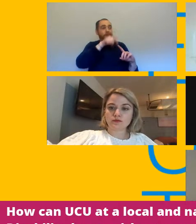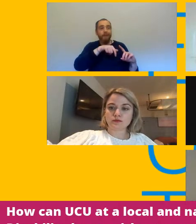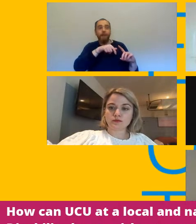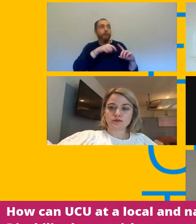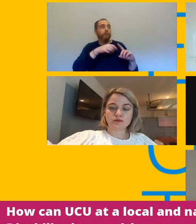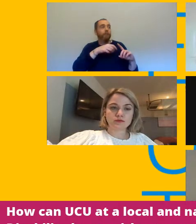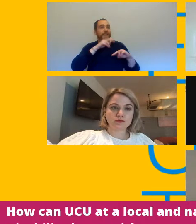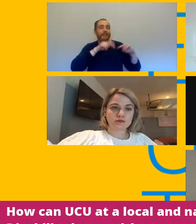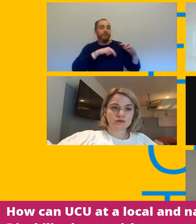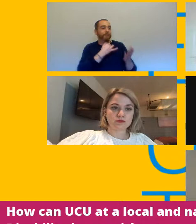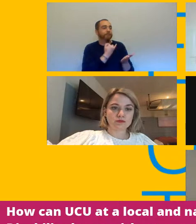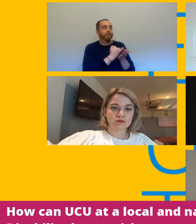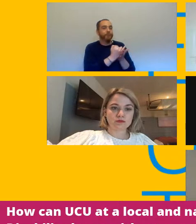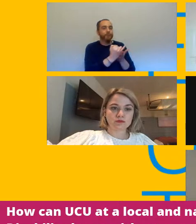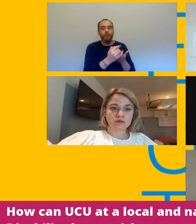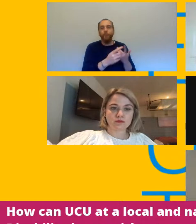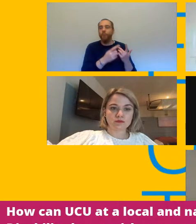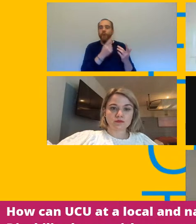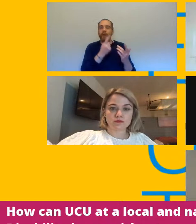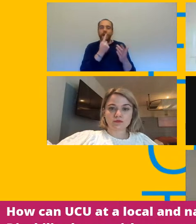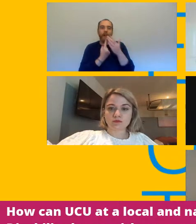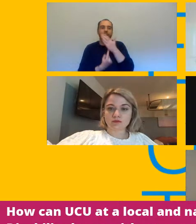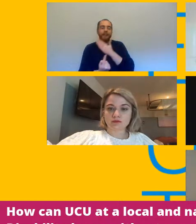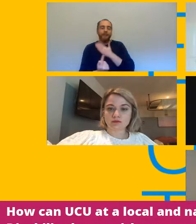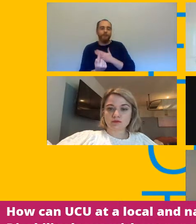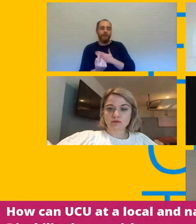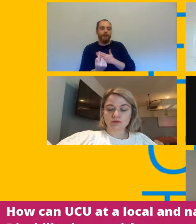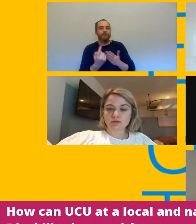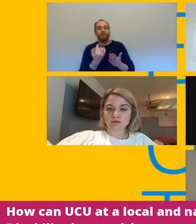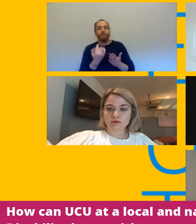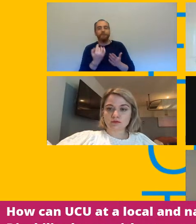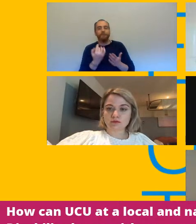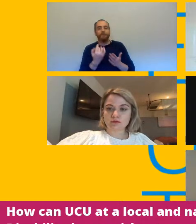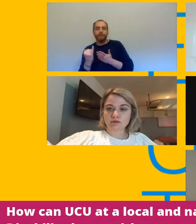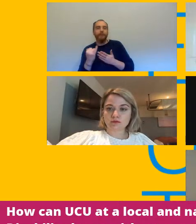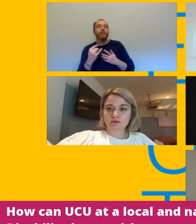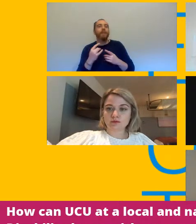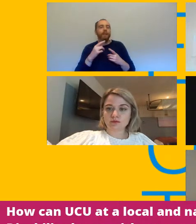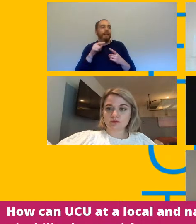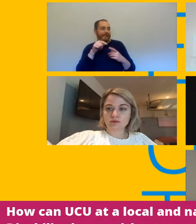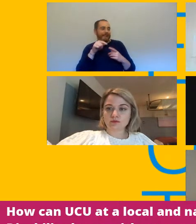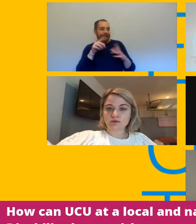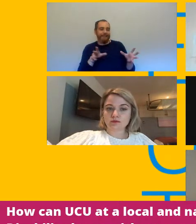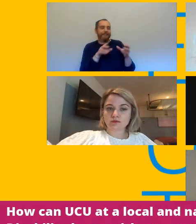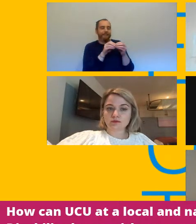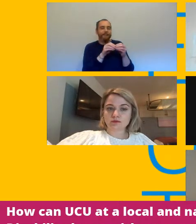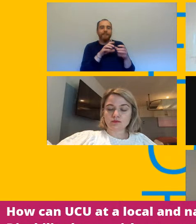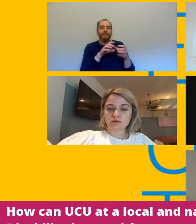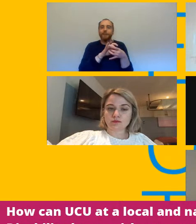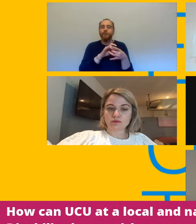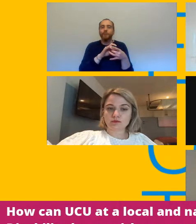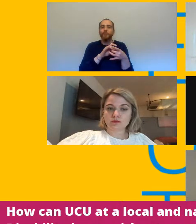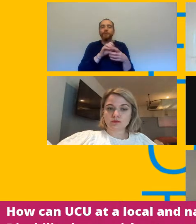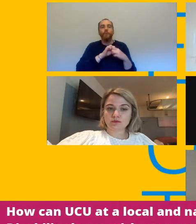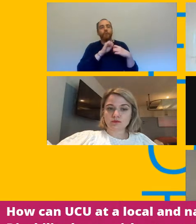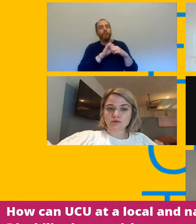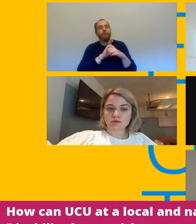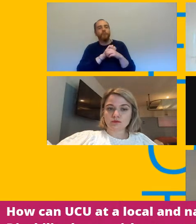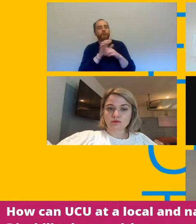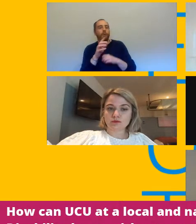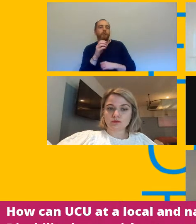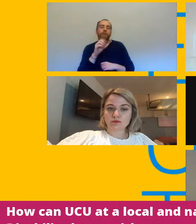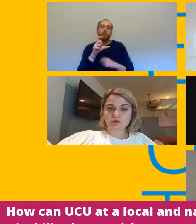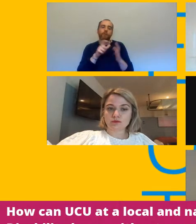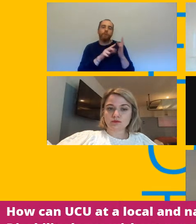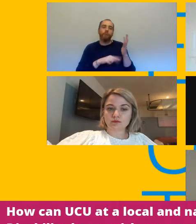got symptoms or oral health has to form part of a kobe 19 risk assessment so they also have to factor in the different equality